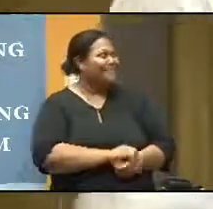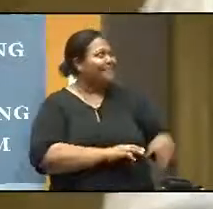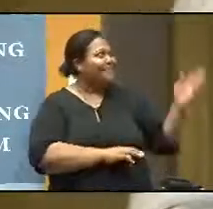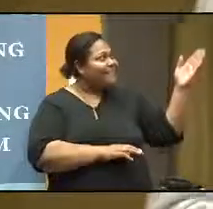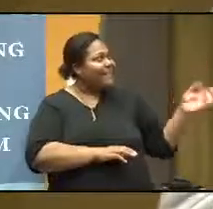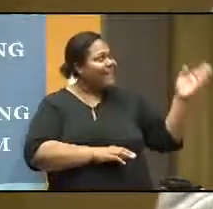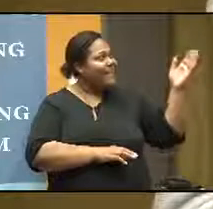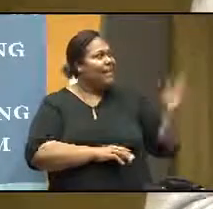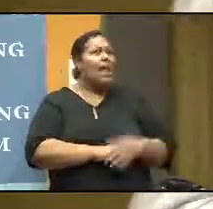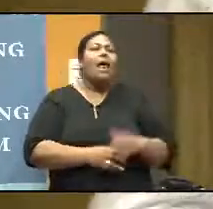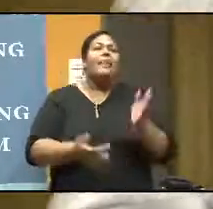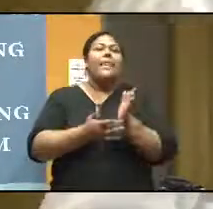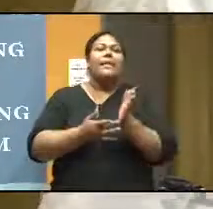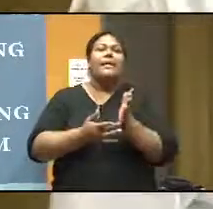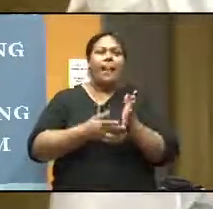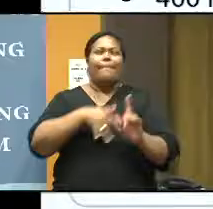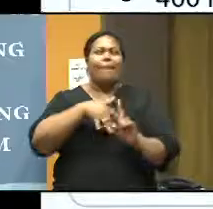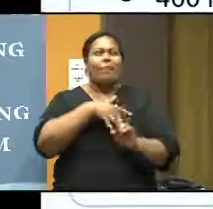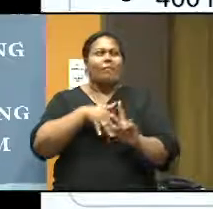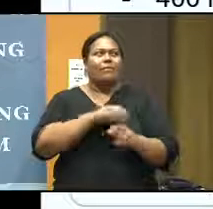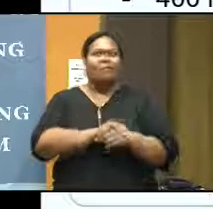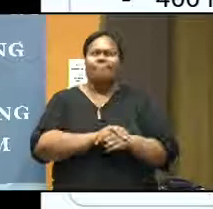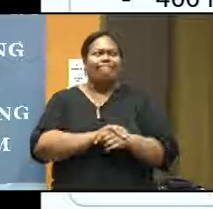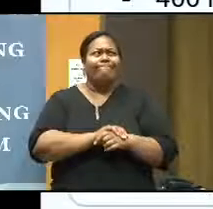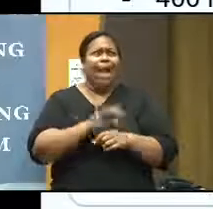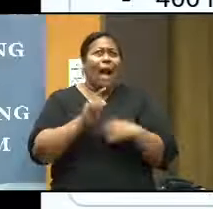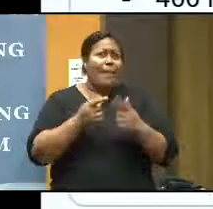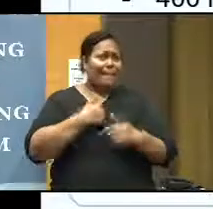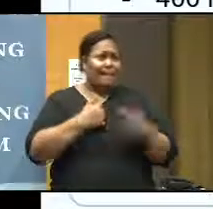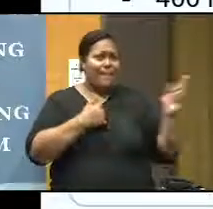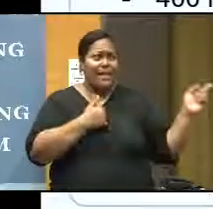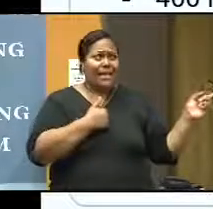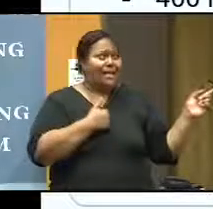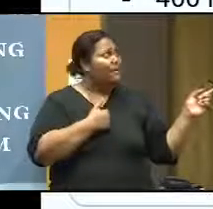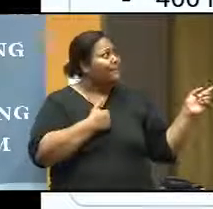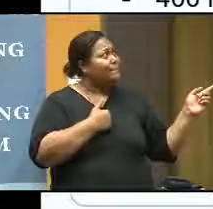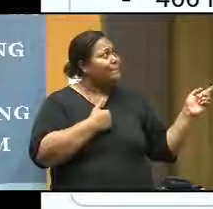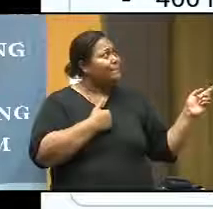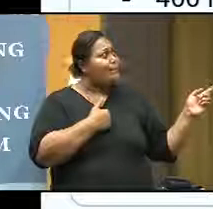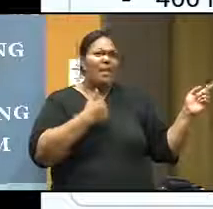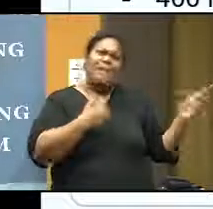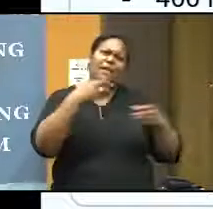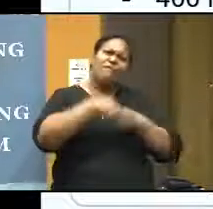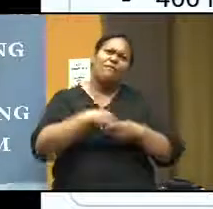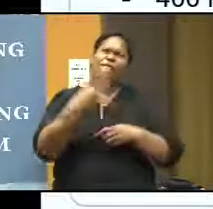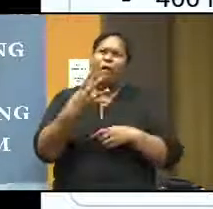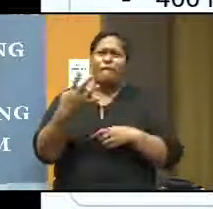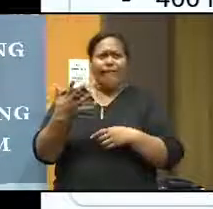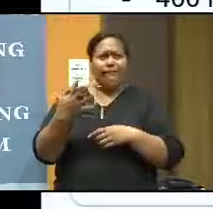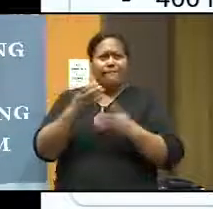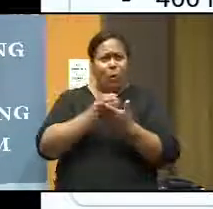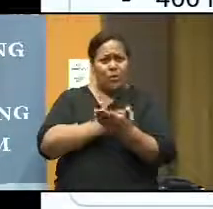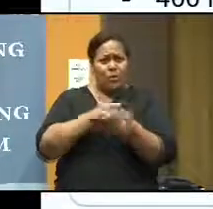terms, a little bit about me. I am right now involved with the four or five courses at the UG and at the PG